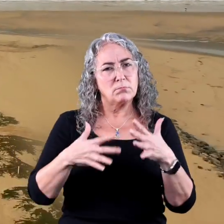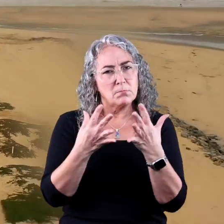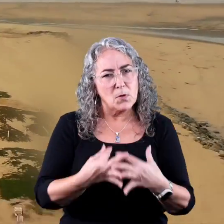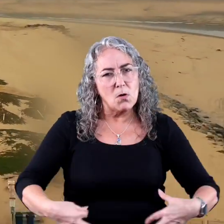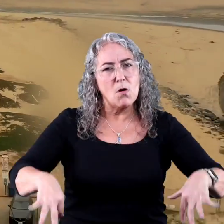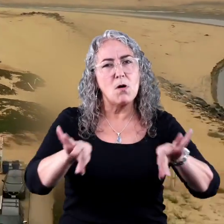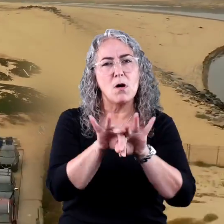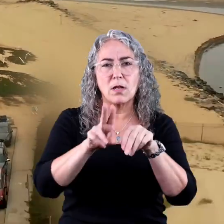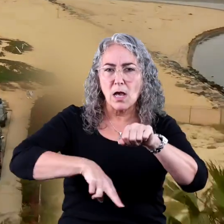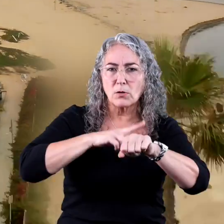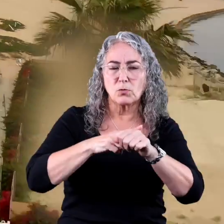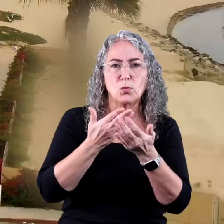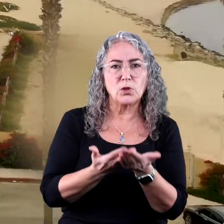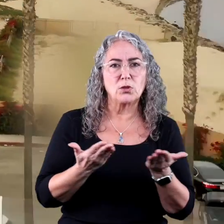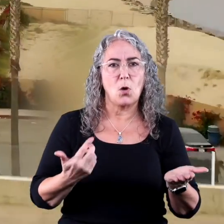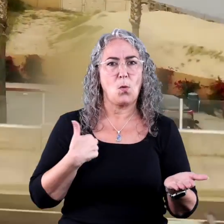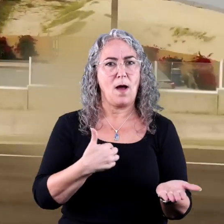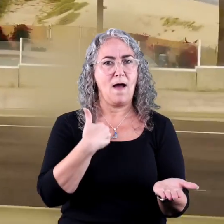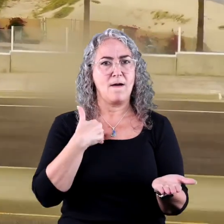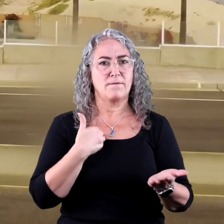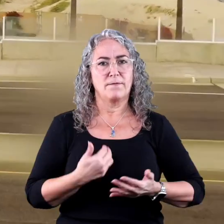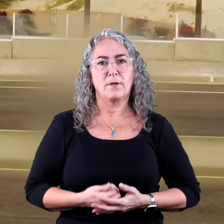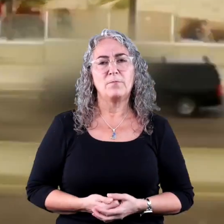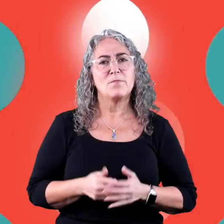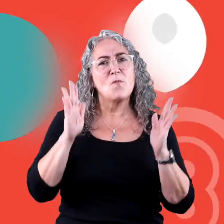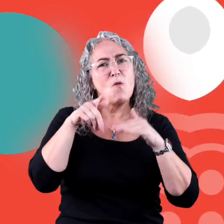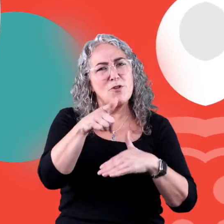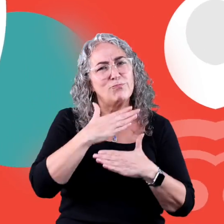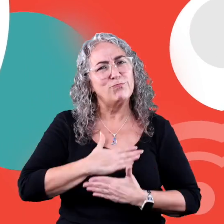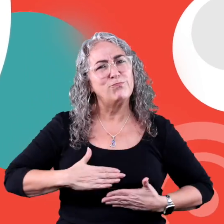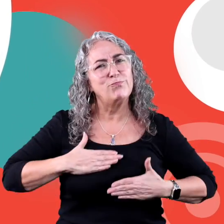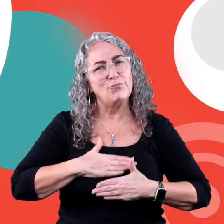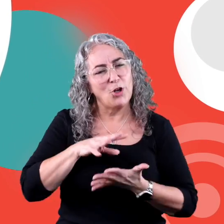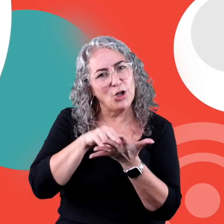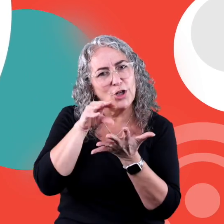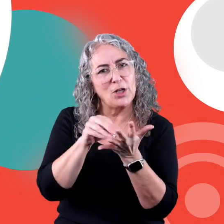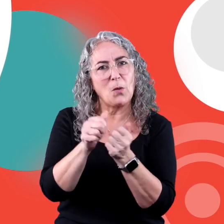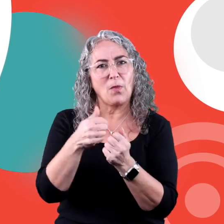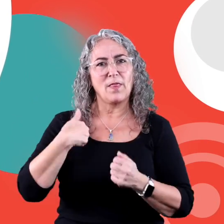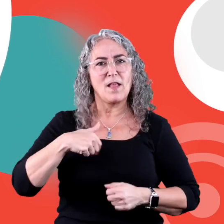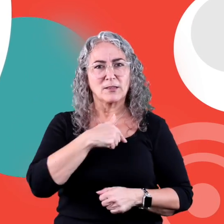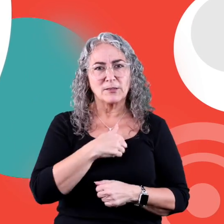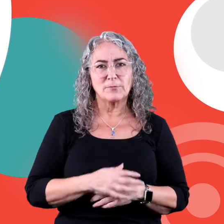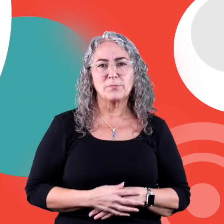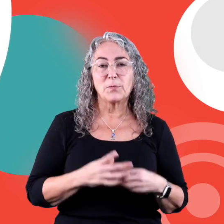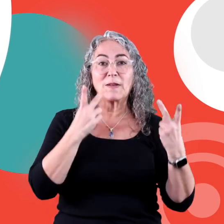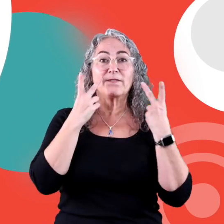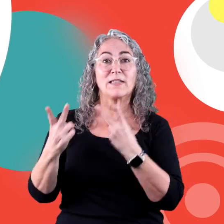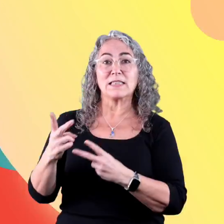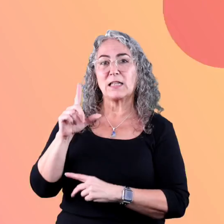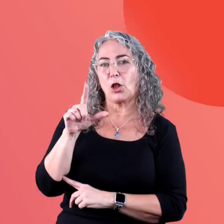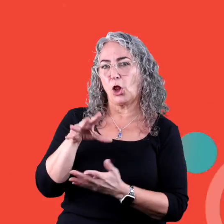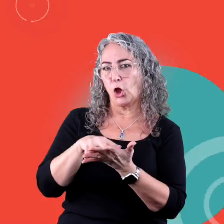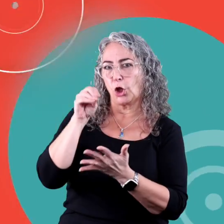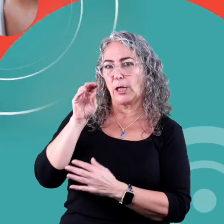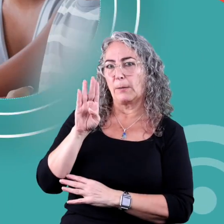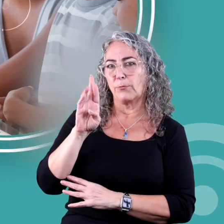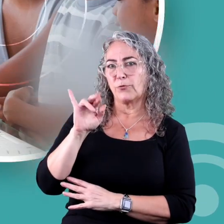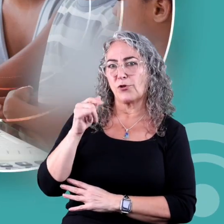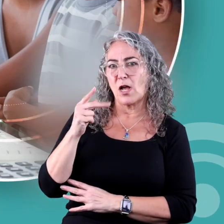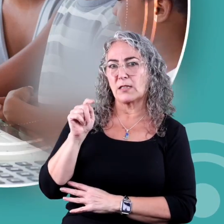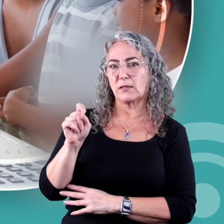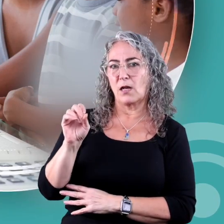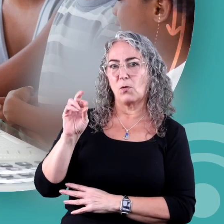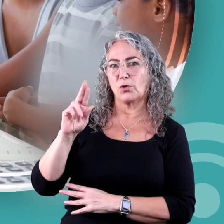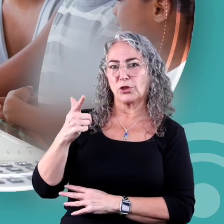are some of the most important natural resources we have. Hope you had fun learning with us. Visit us at learnbright